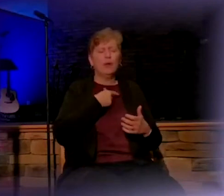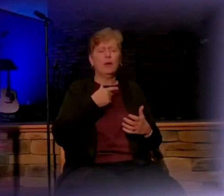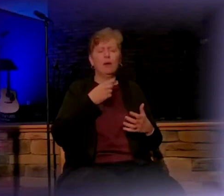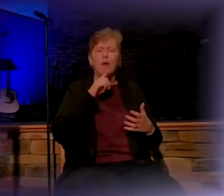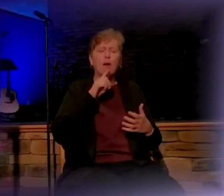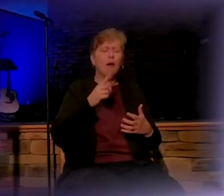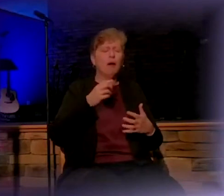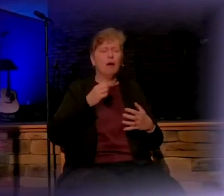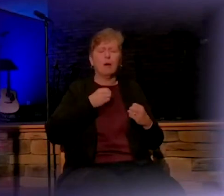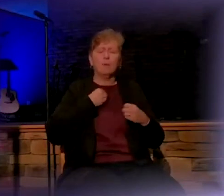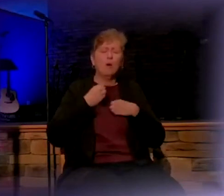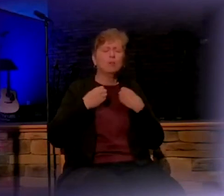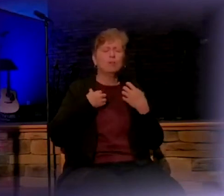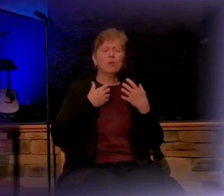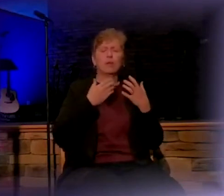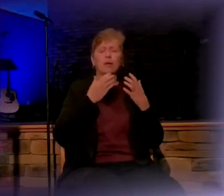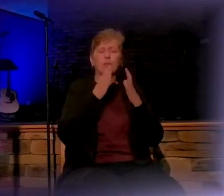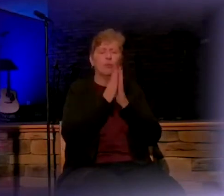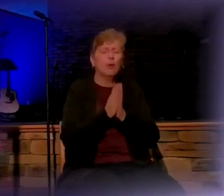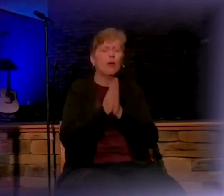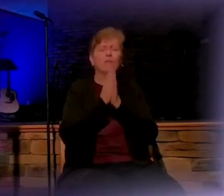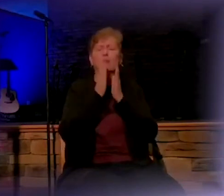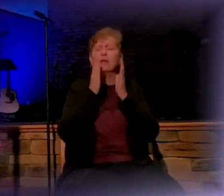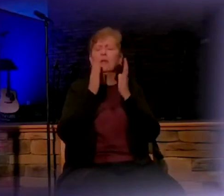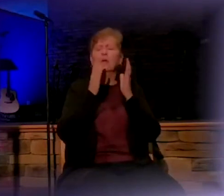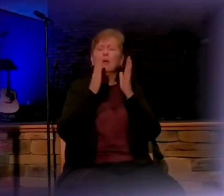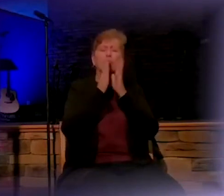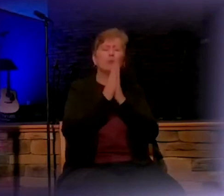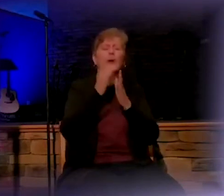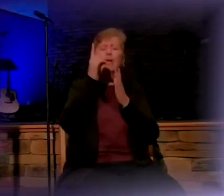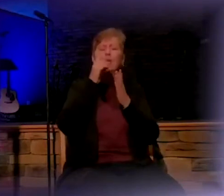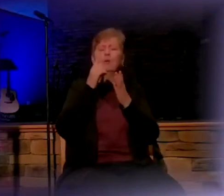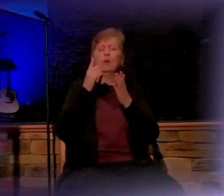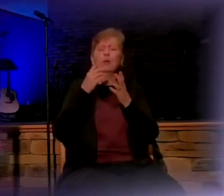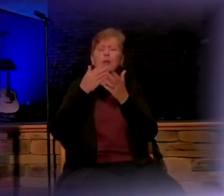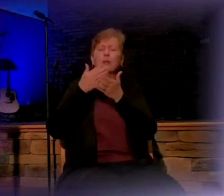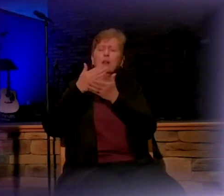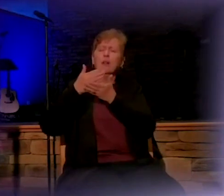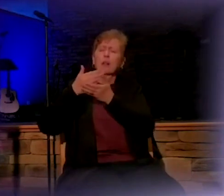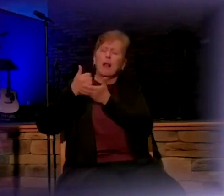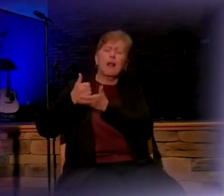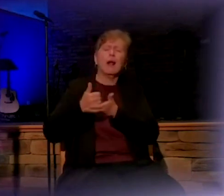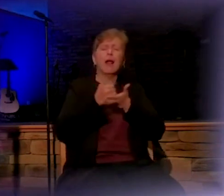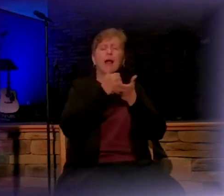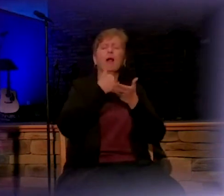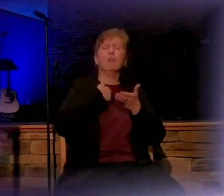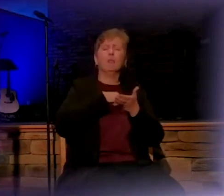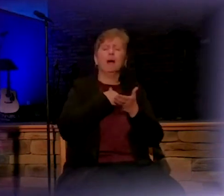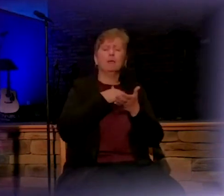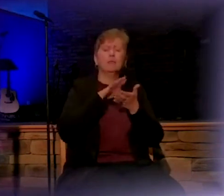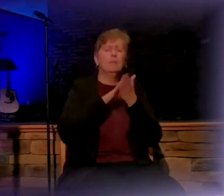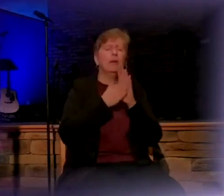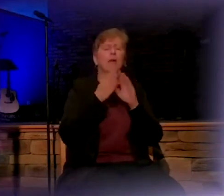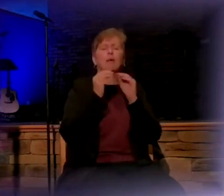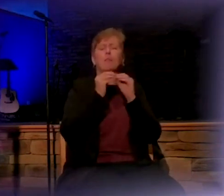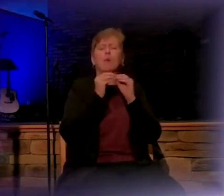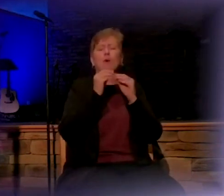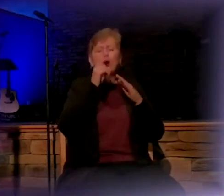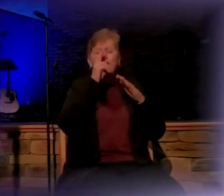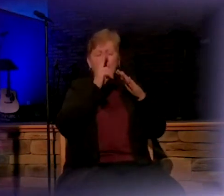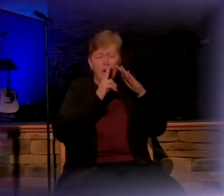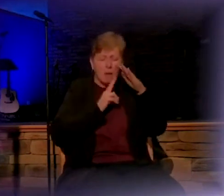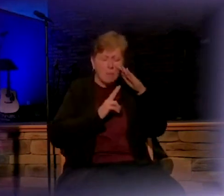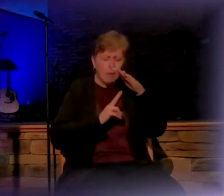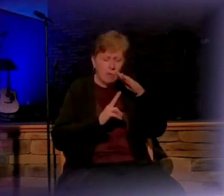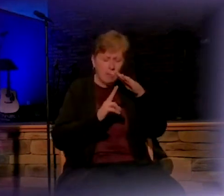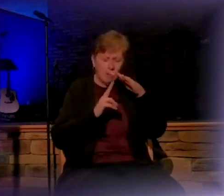you and we praise you. And we pray, Lord, that you would bring us to a point where we would humble ourselves. And you know us, Lord. You